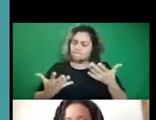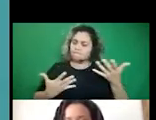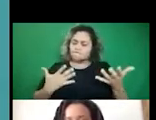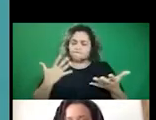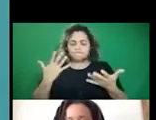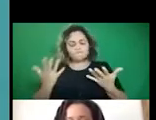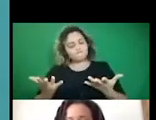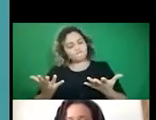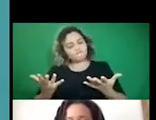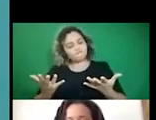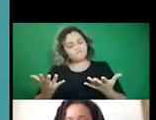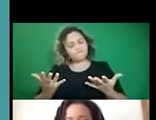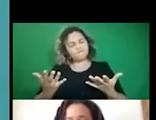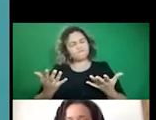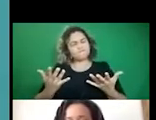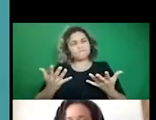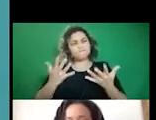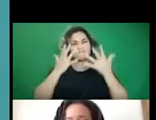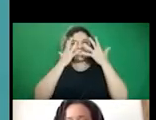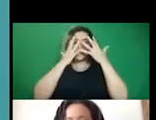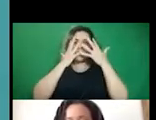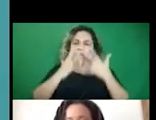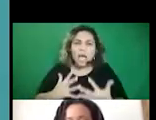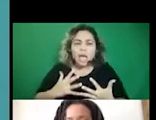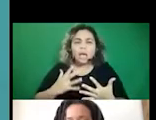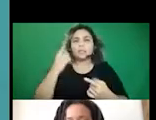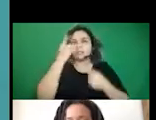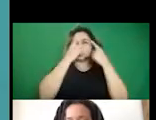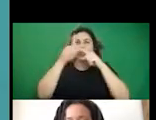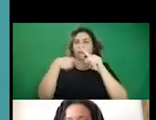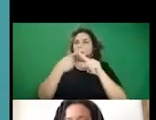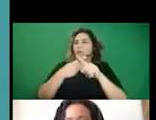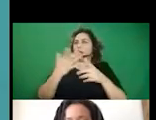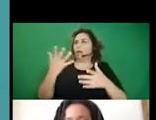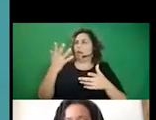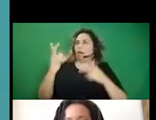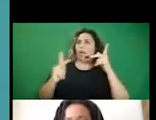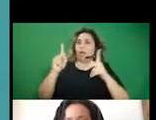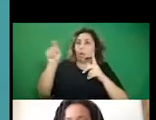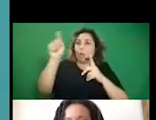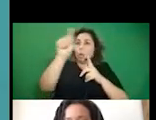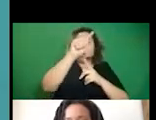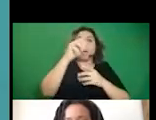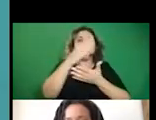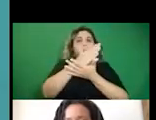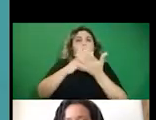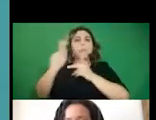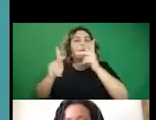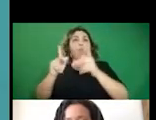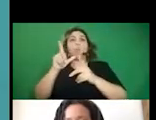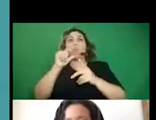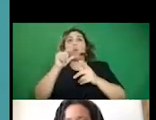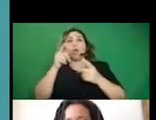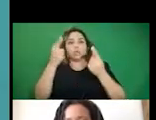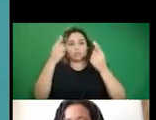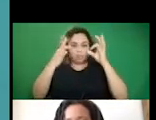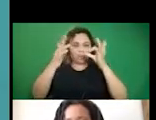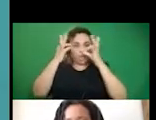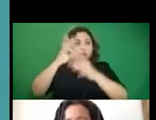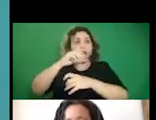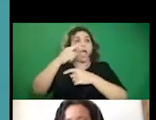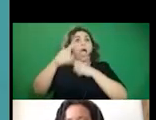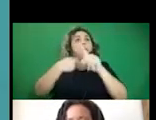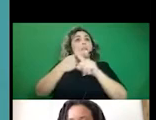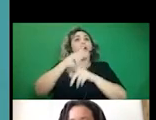makes me so sad to think that like, there are places or folks who are making decisions about the